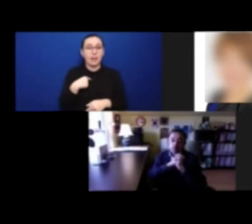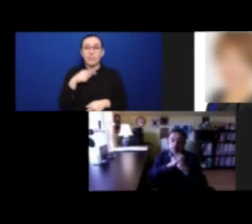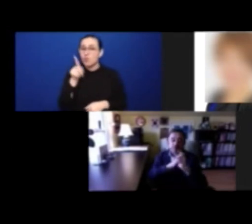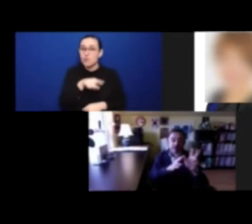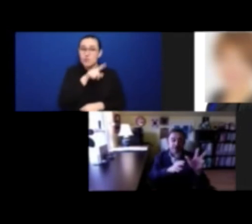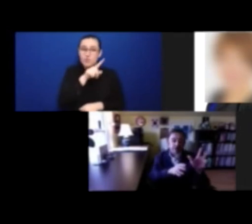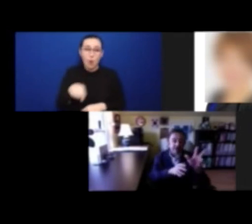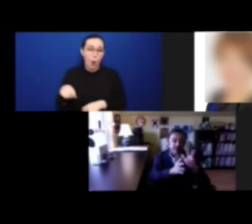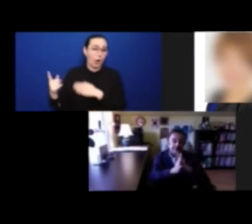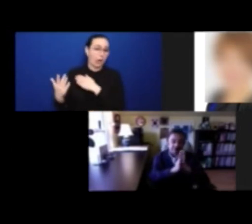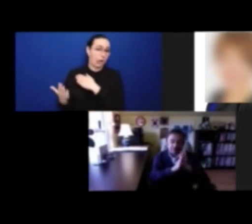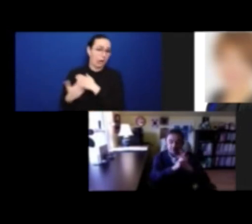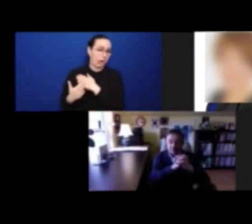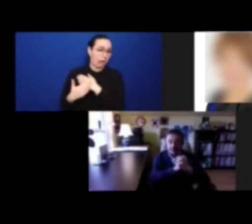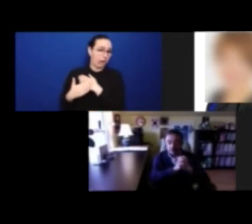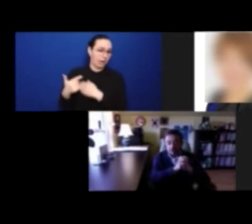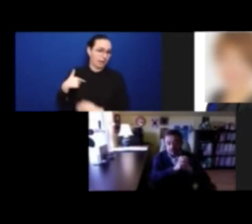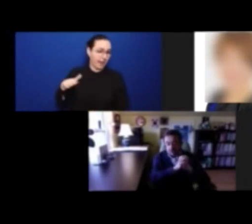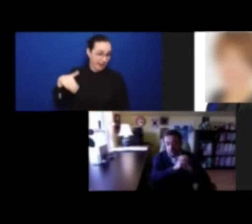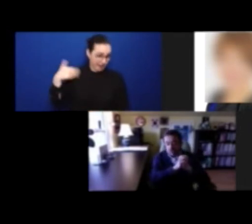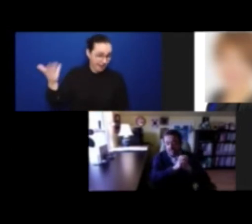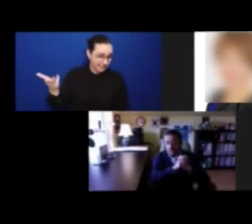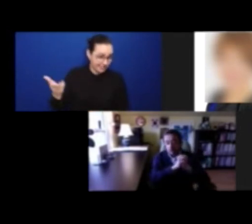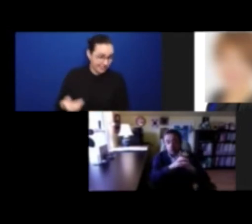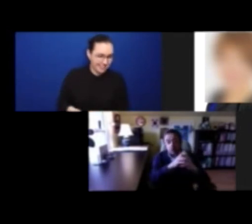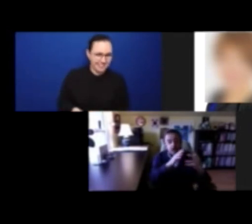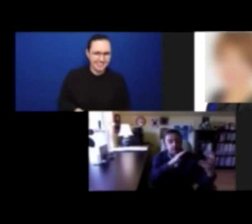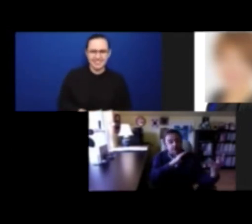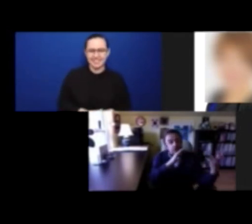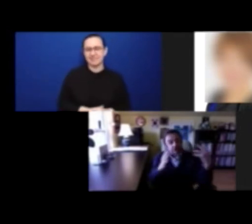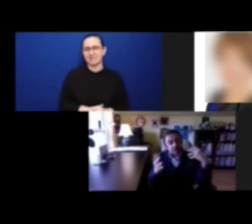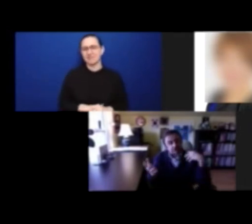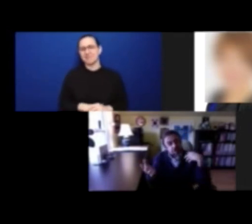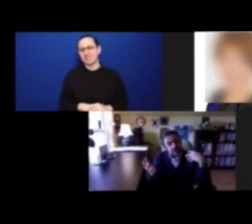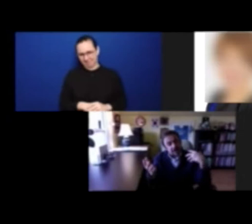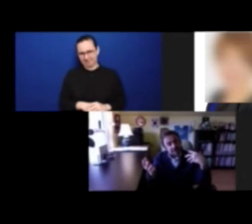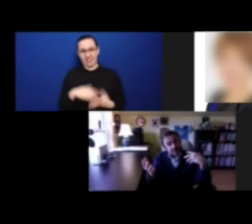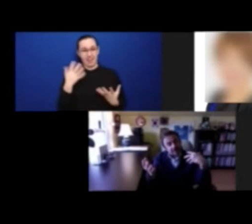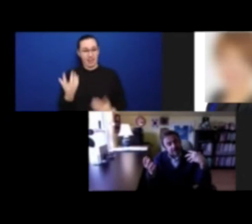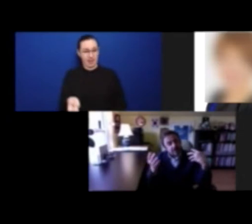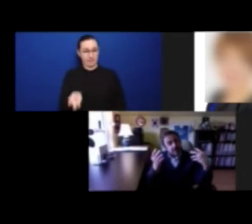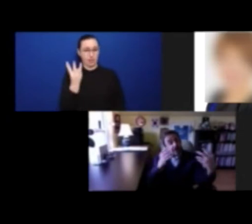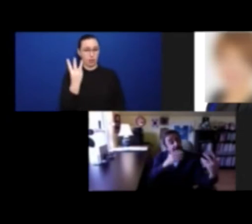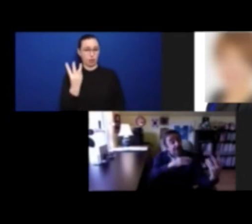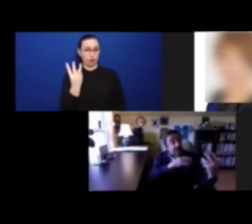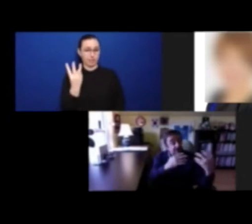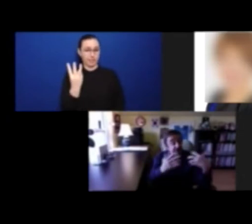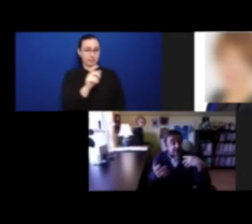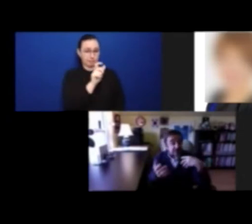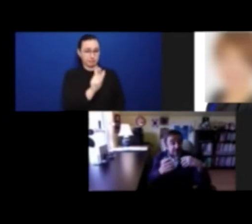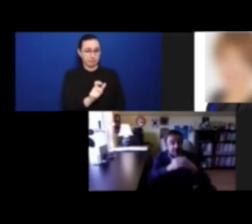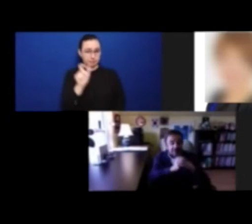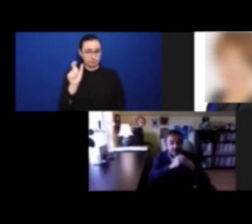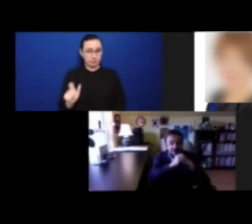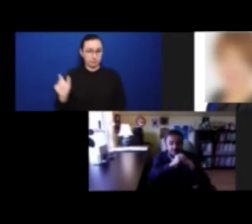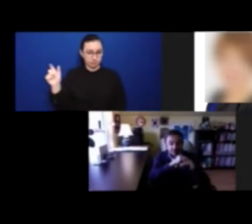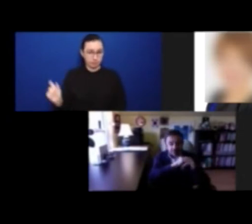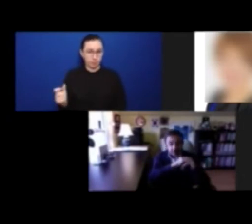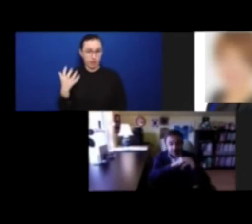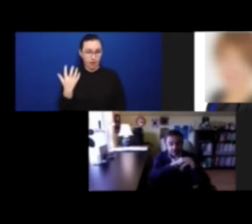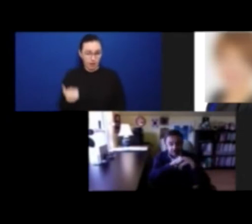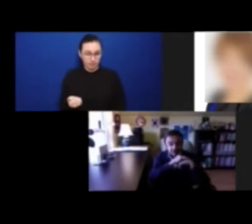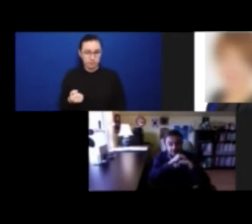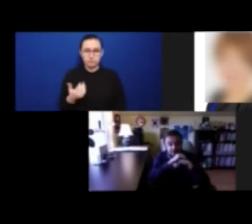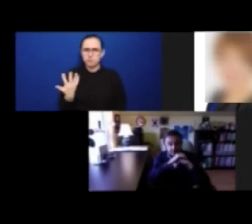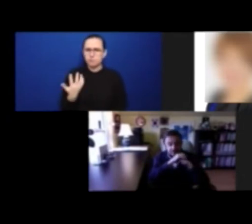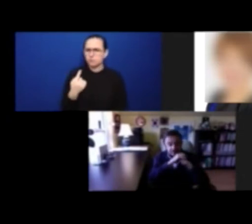We've got three people here who approached the drafting and the convention implementation from